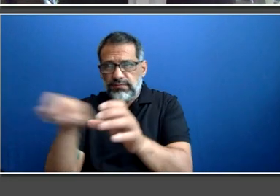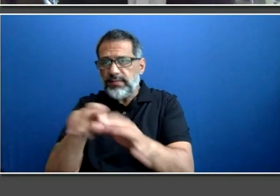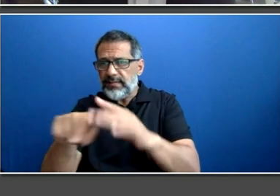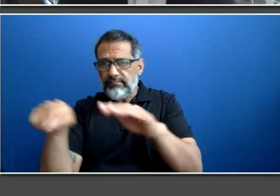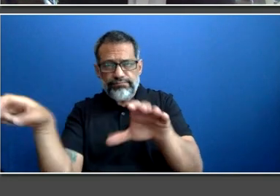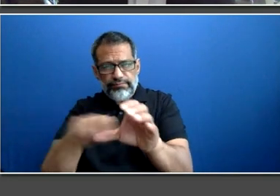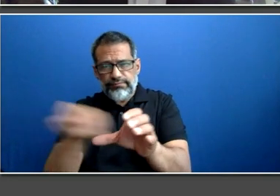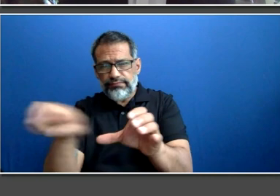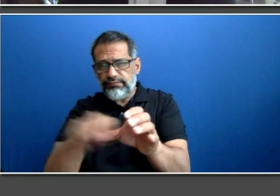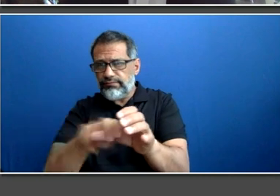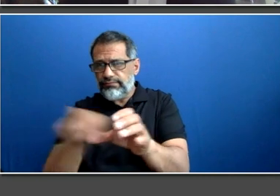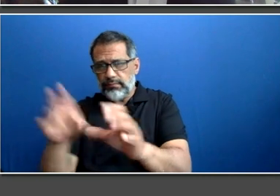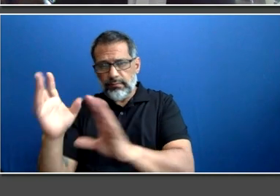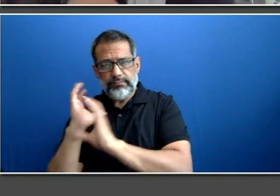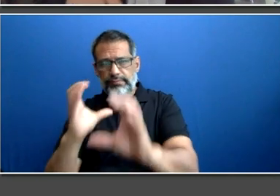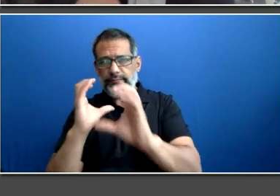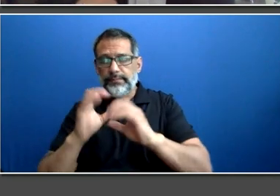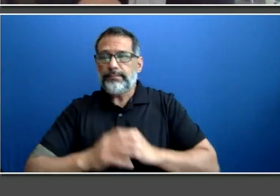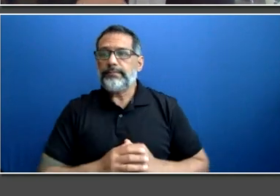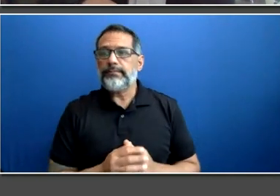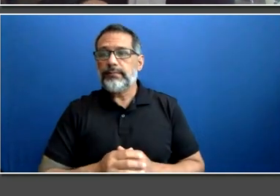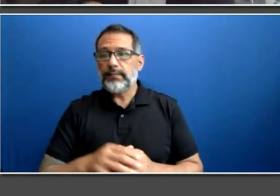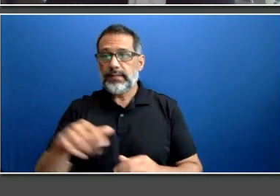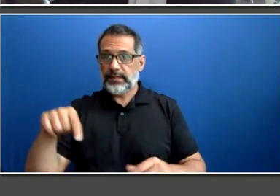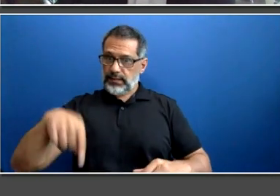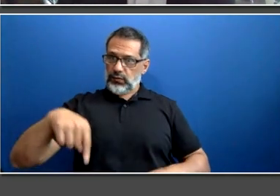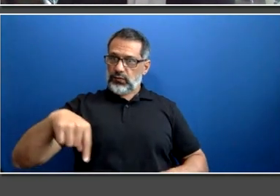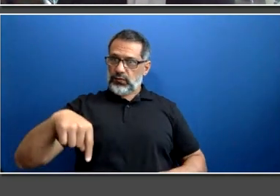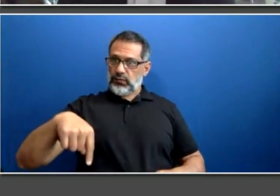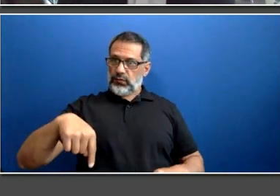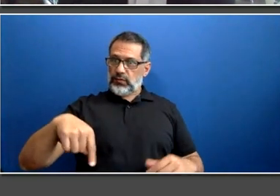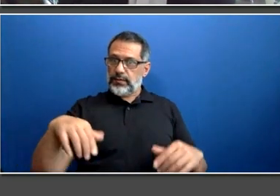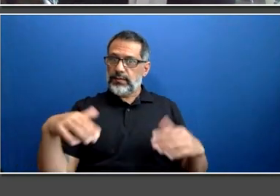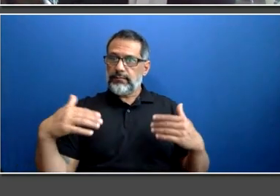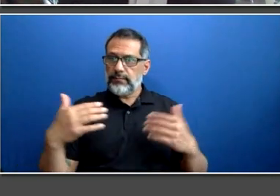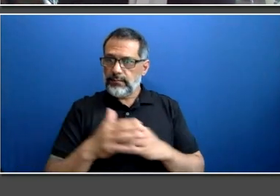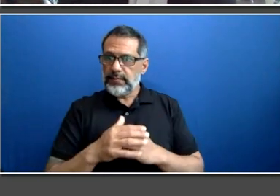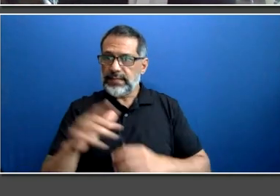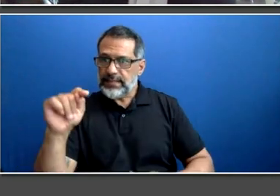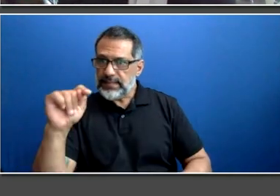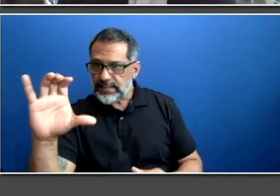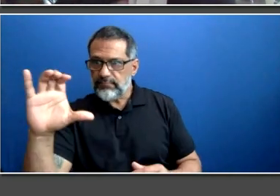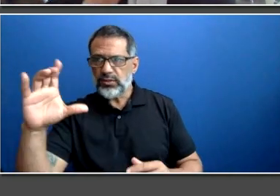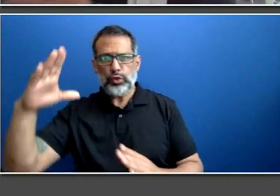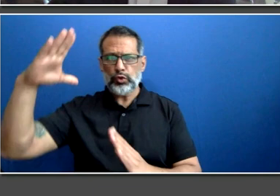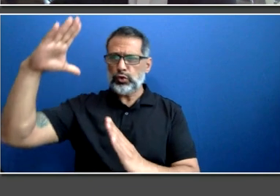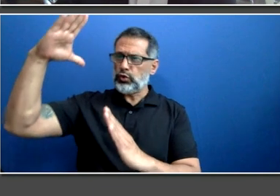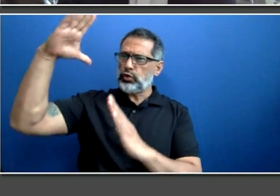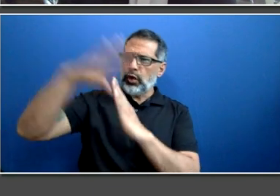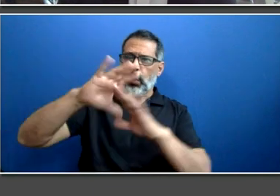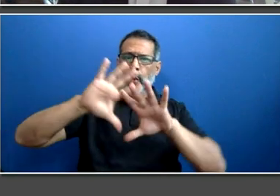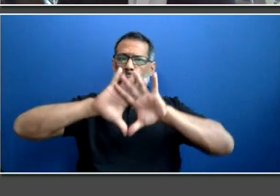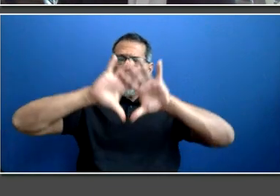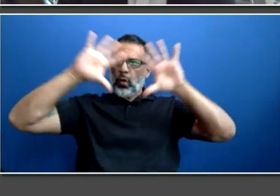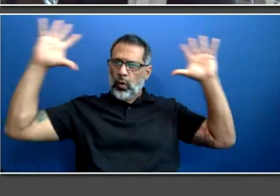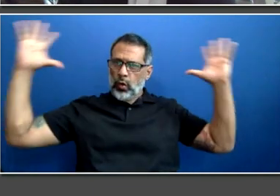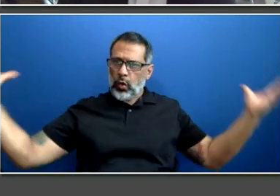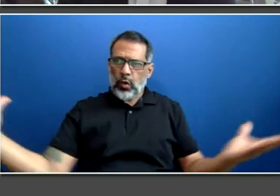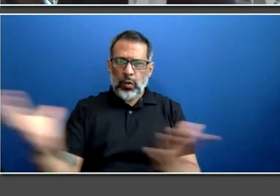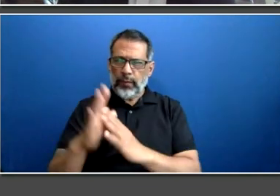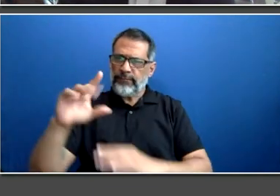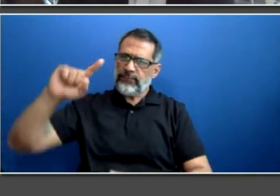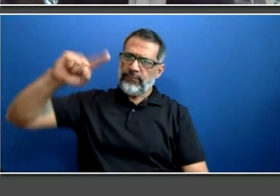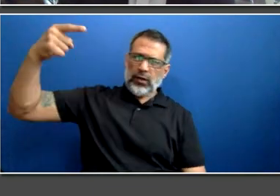-class transit system here for Toronto. And not just for the time that we're here, the five-year period that we're here, but for really a long 25-year